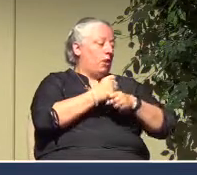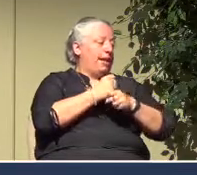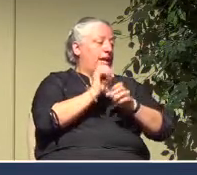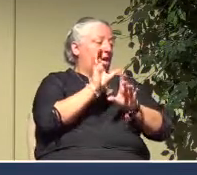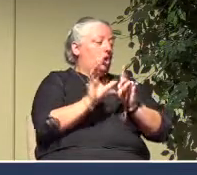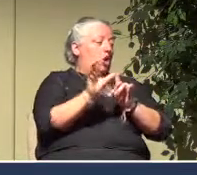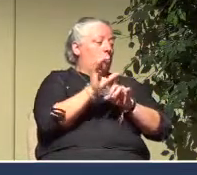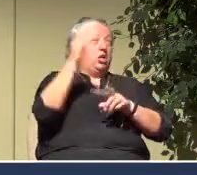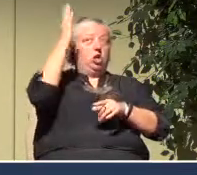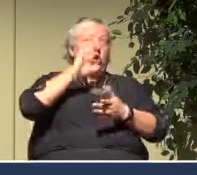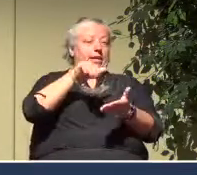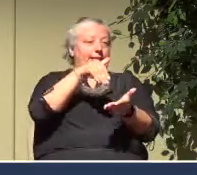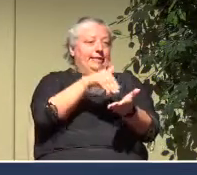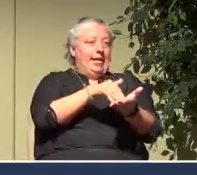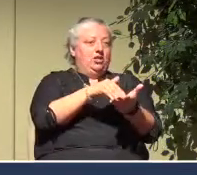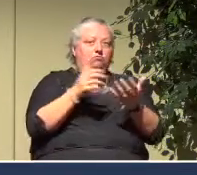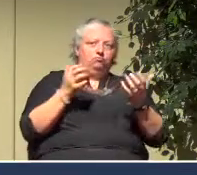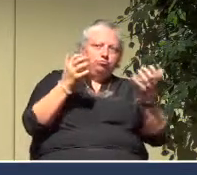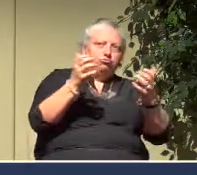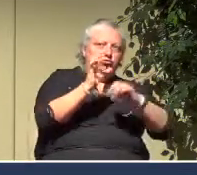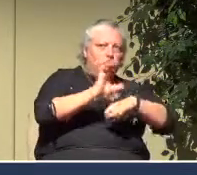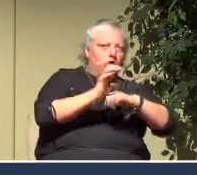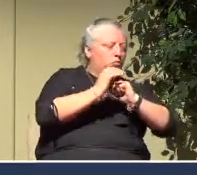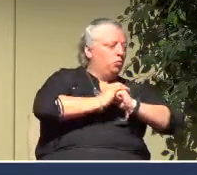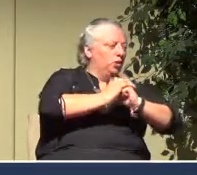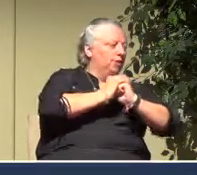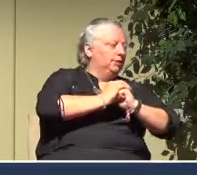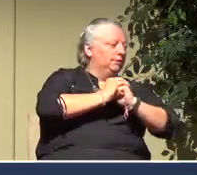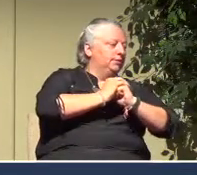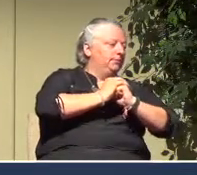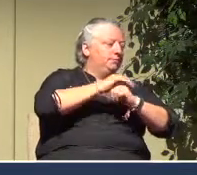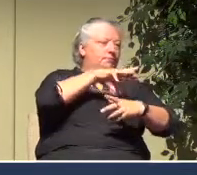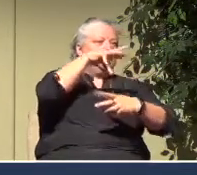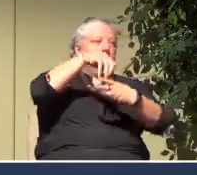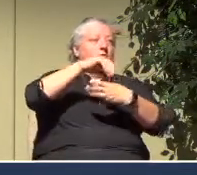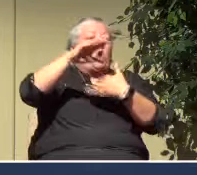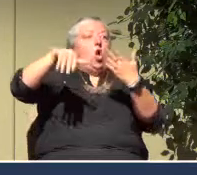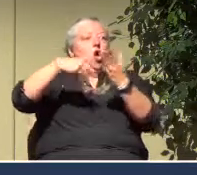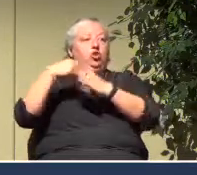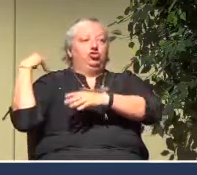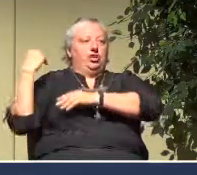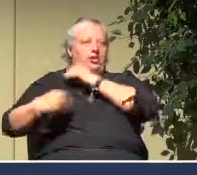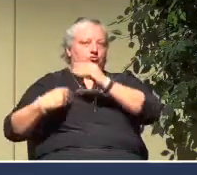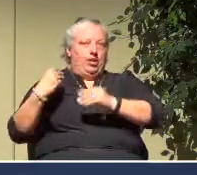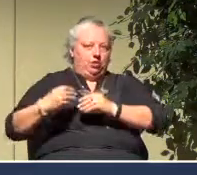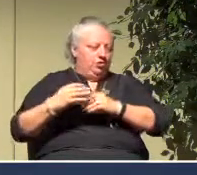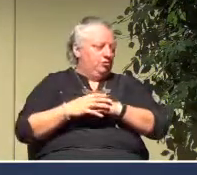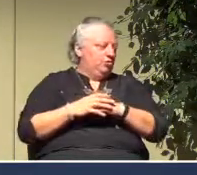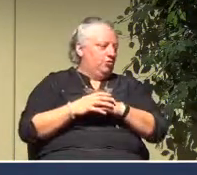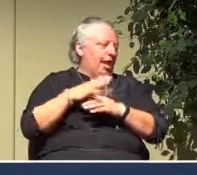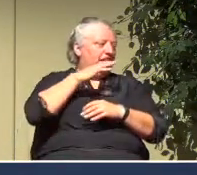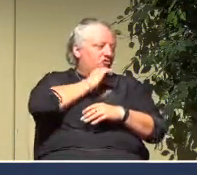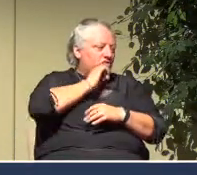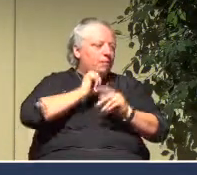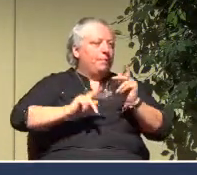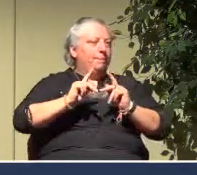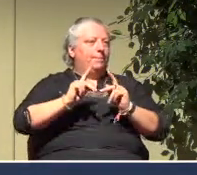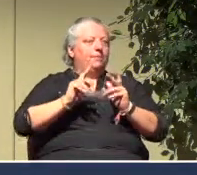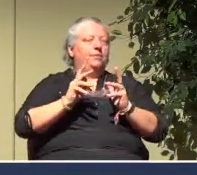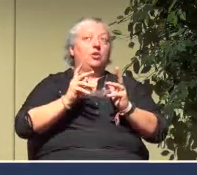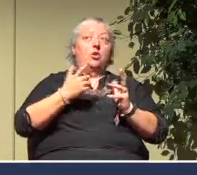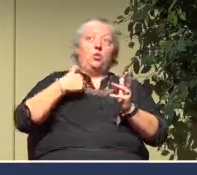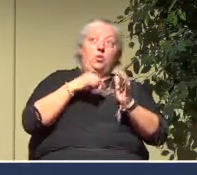-centered congregations. That involves all generations. When we worship together,